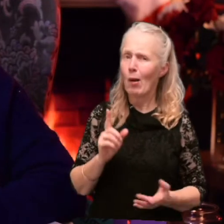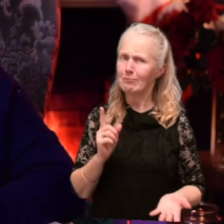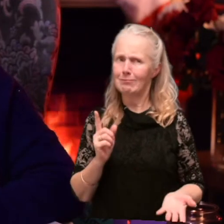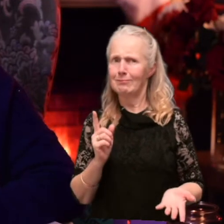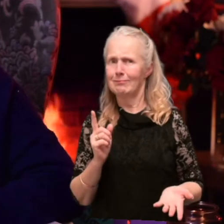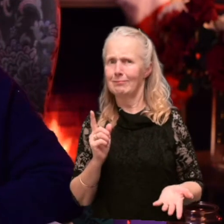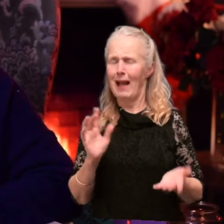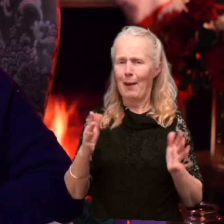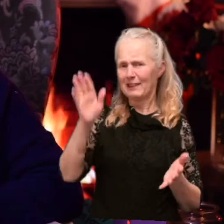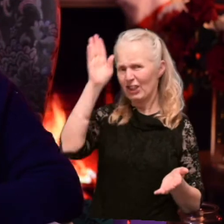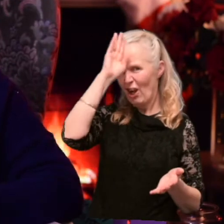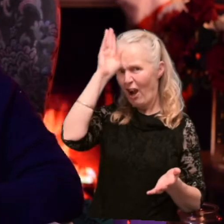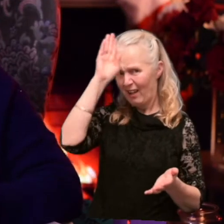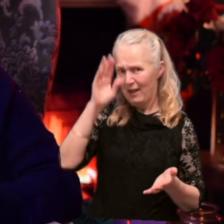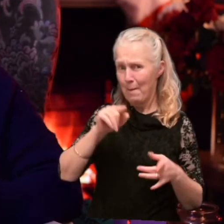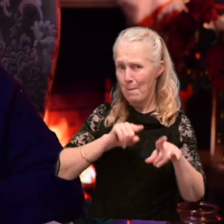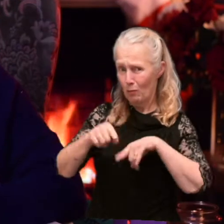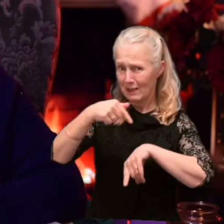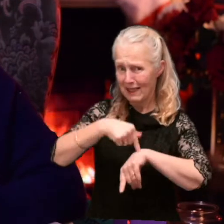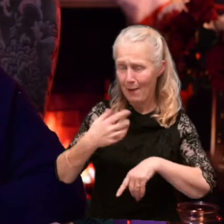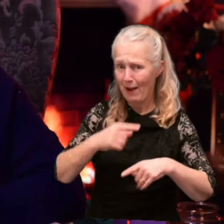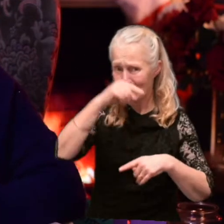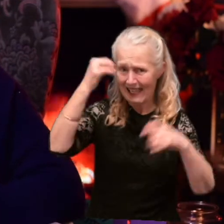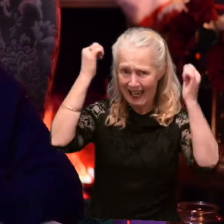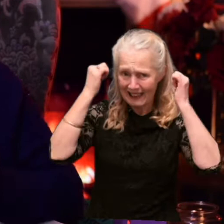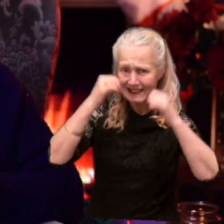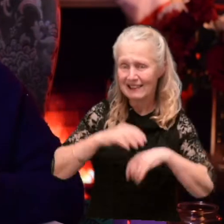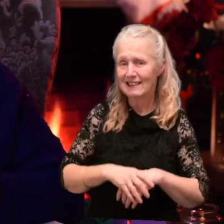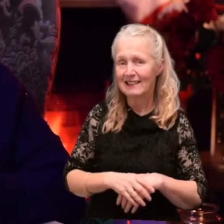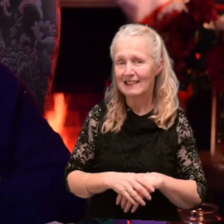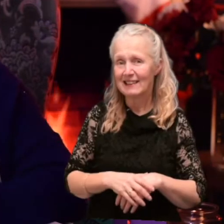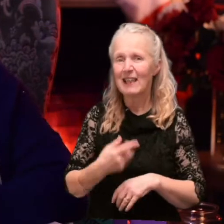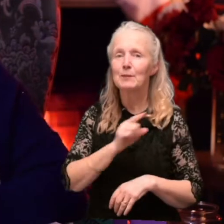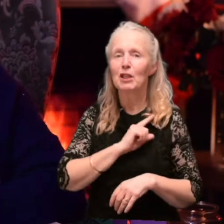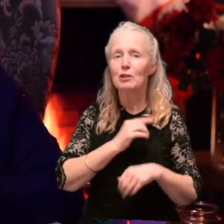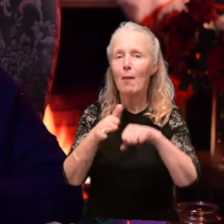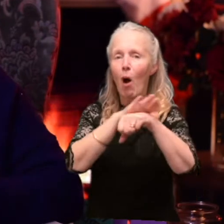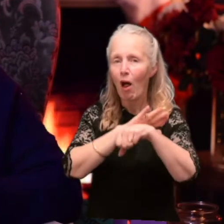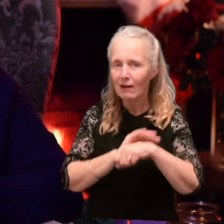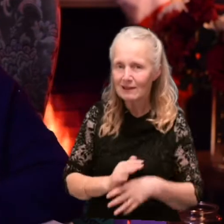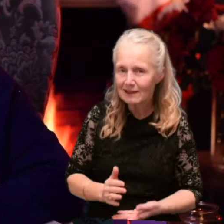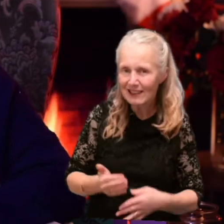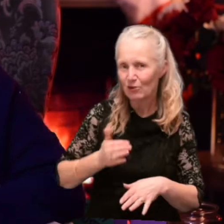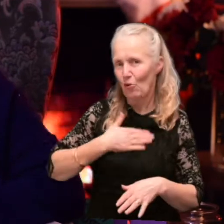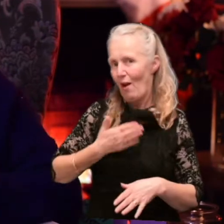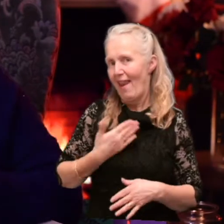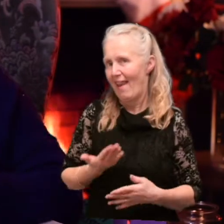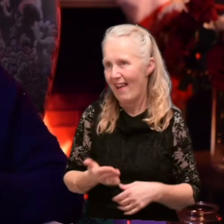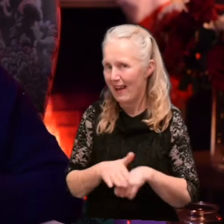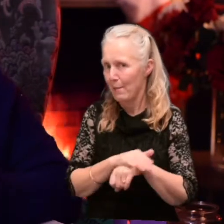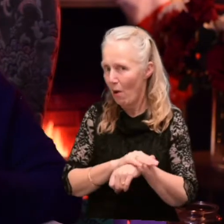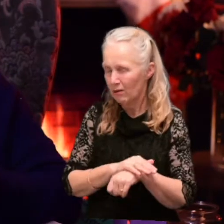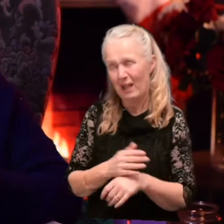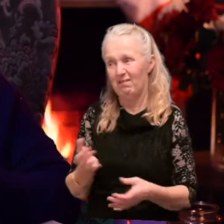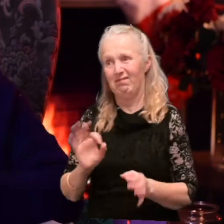of it, Sharky wears a silly hat most of the time. Well, but that's because he's bald and he doesn't like it. Well, I guess nobody